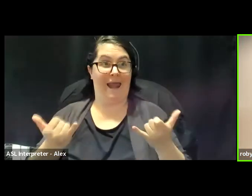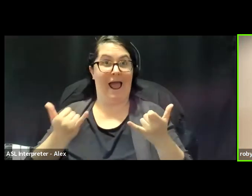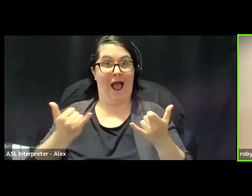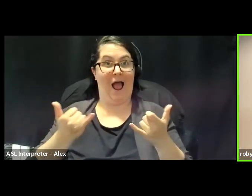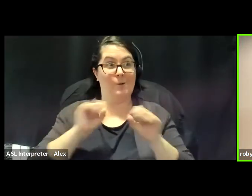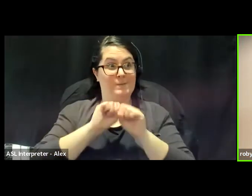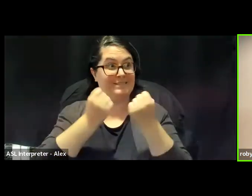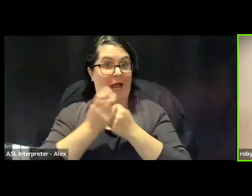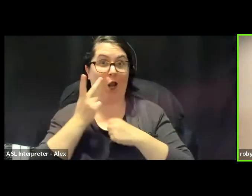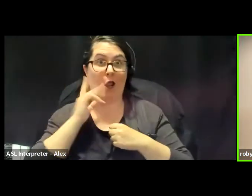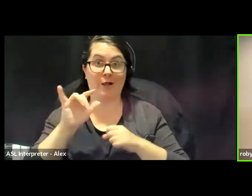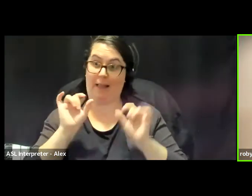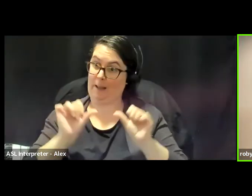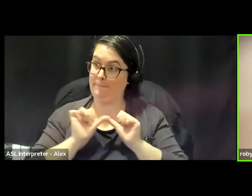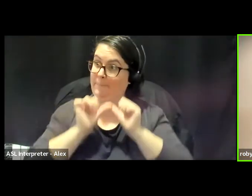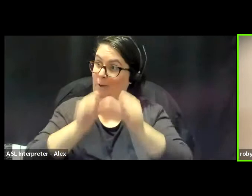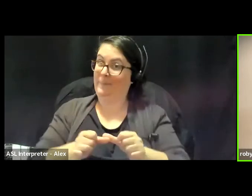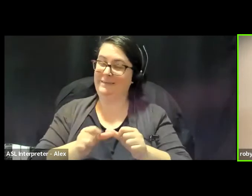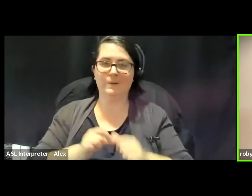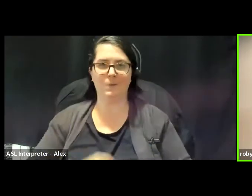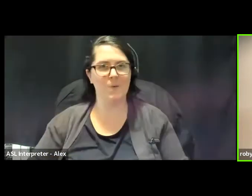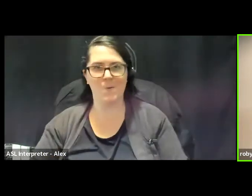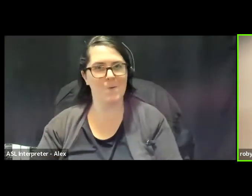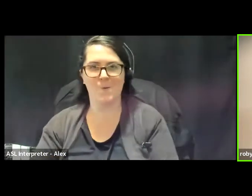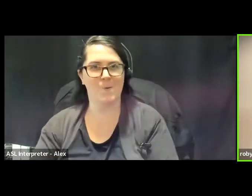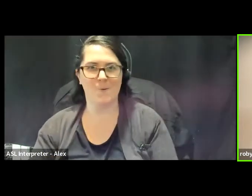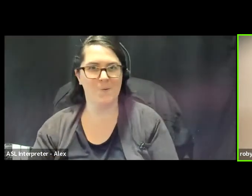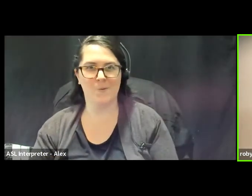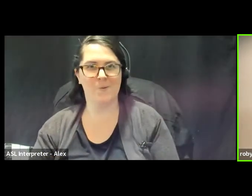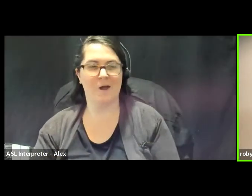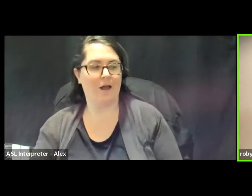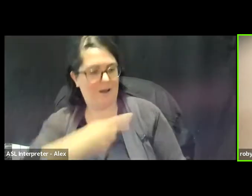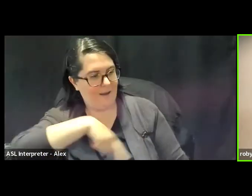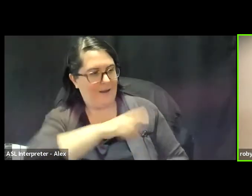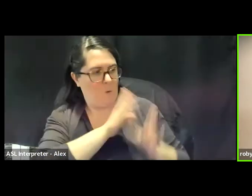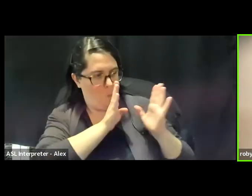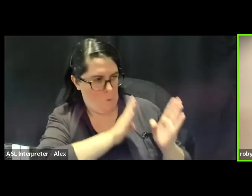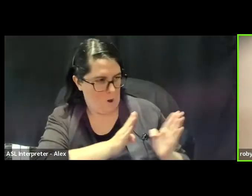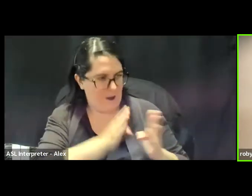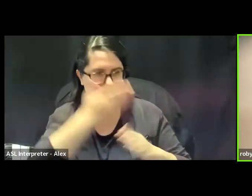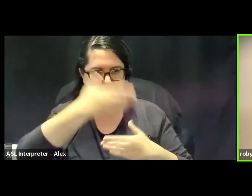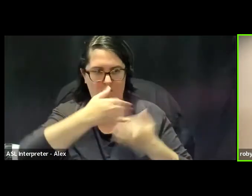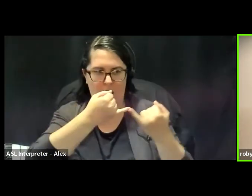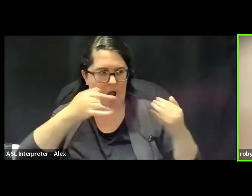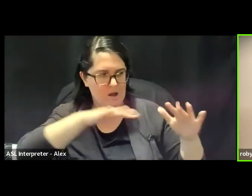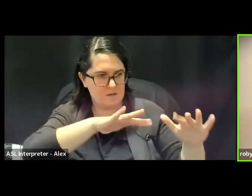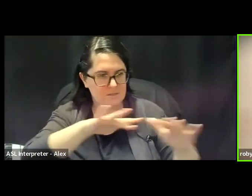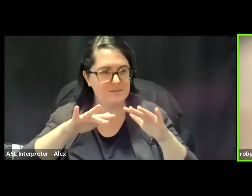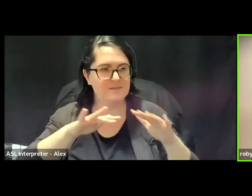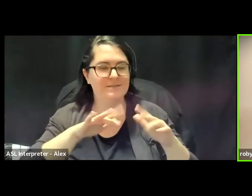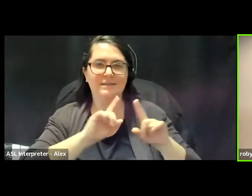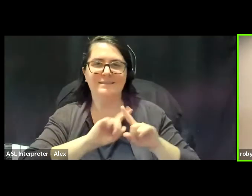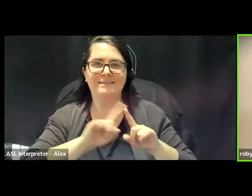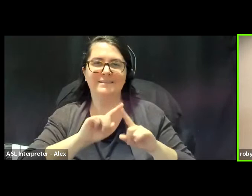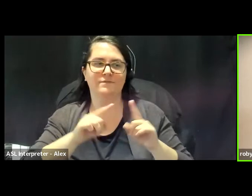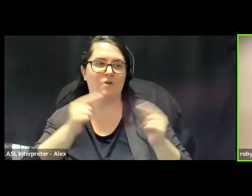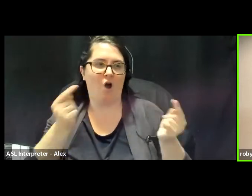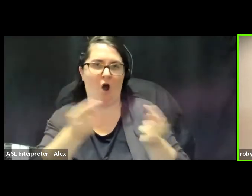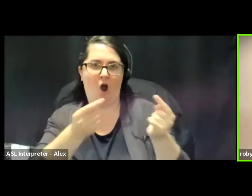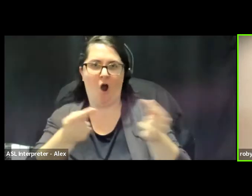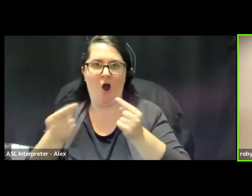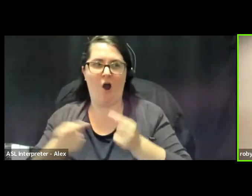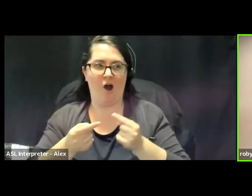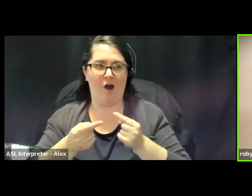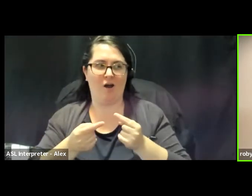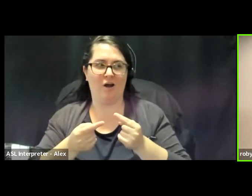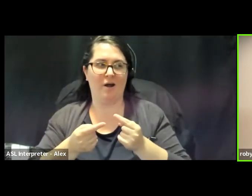and that, you know, our communities today are organizing on the front lines of so many forms of harm that are less than